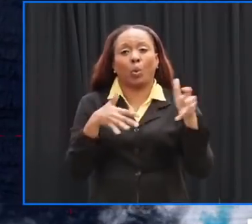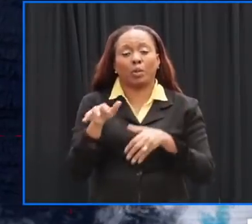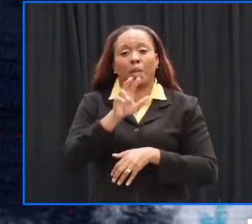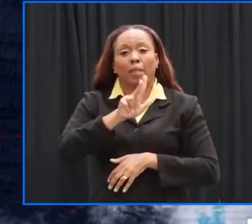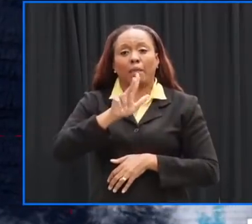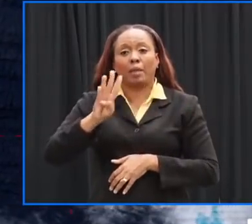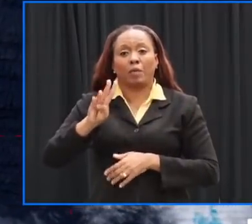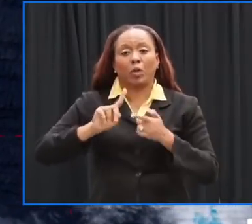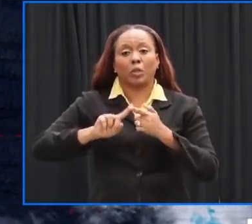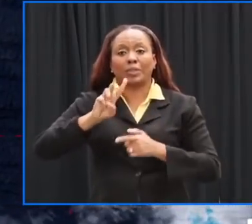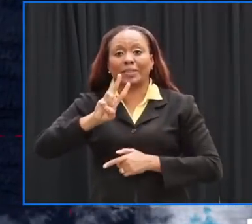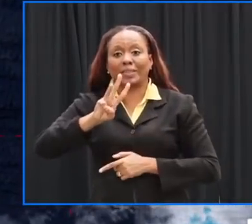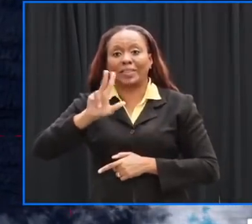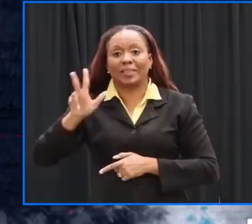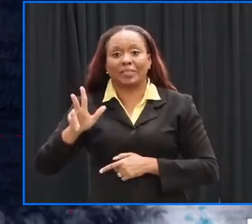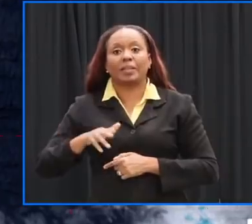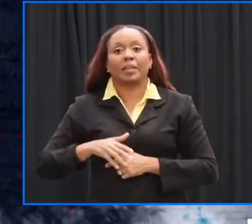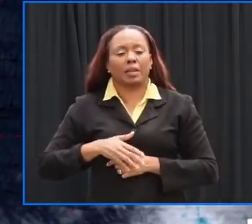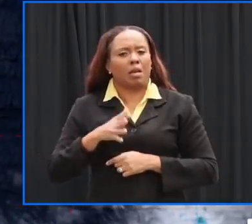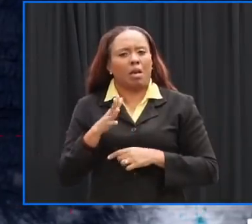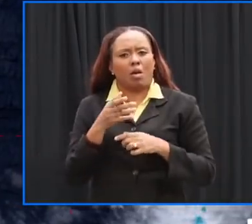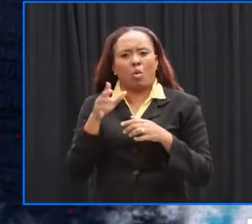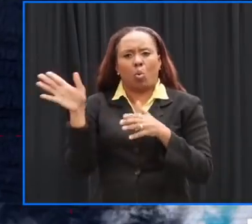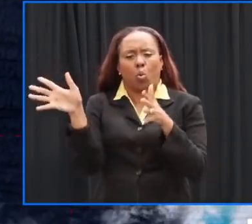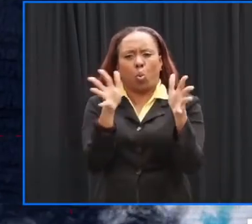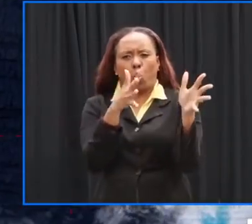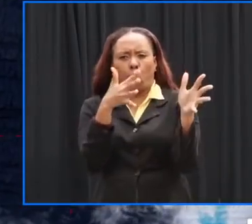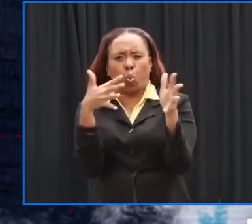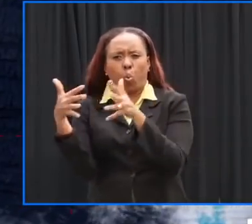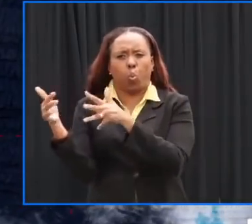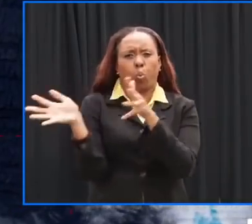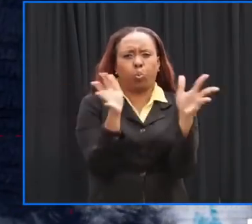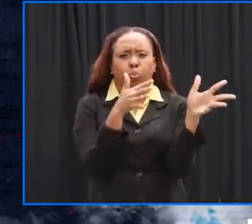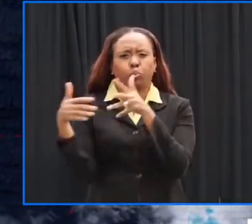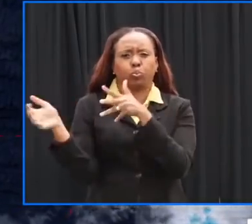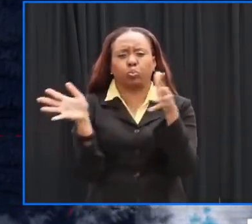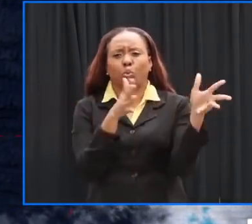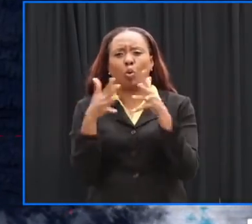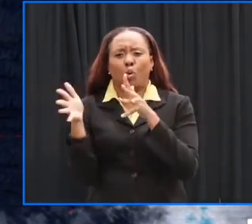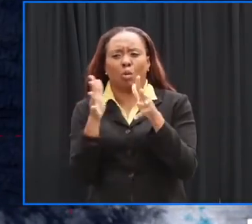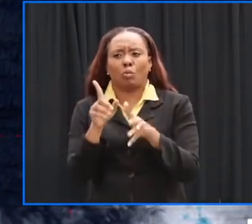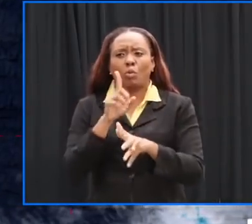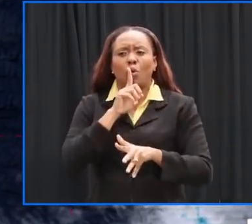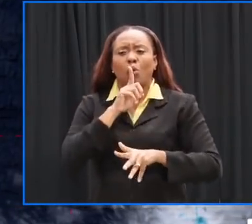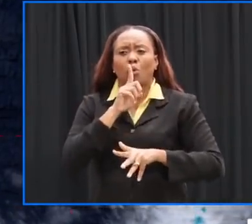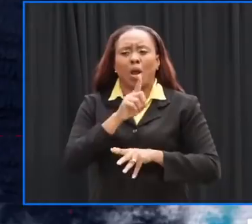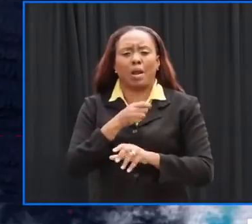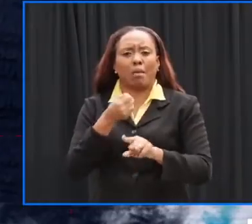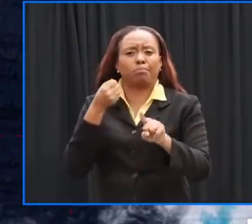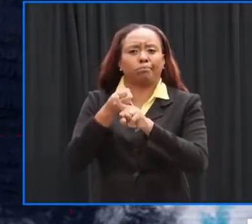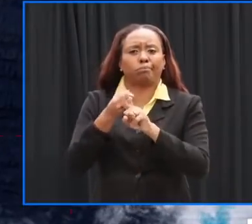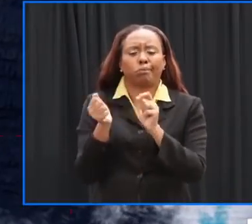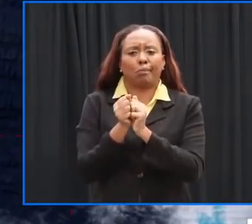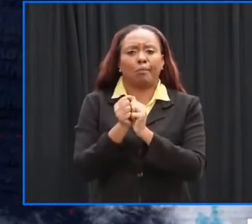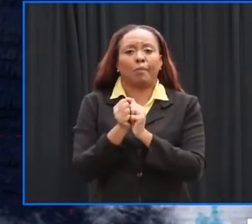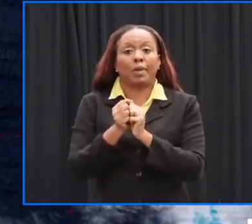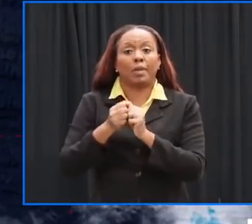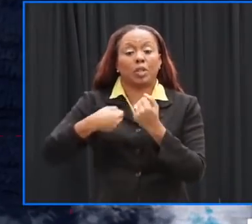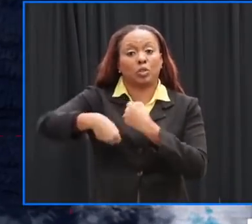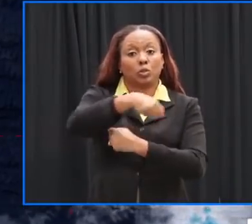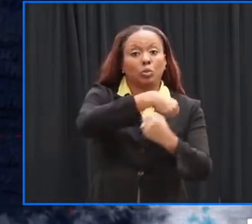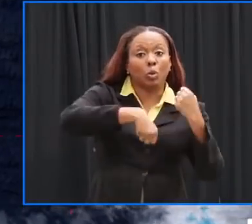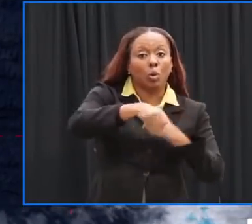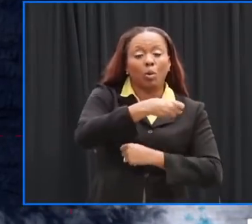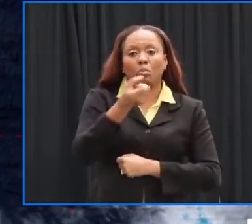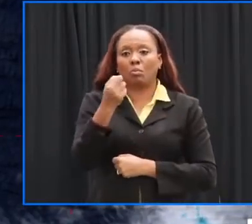knots or that's 39 to 73 miles per hour associated with a tropical storm or hurricane